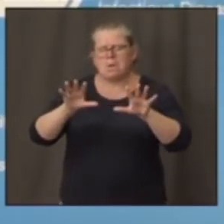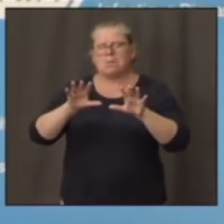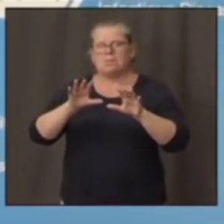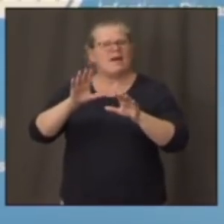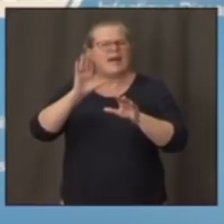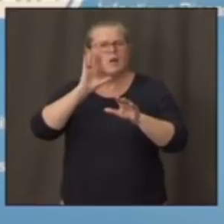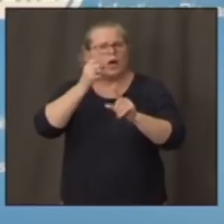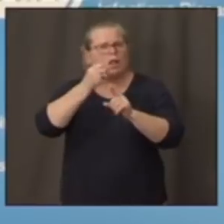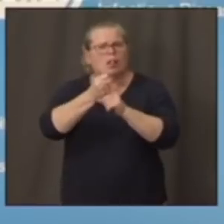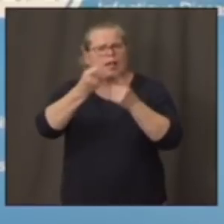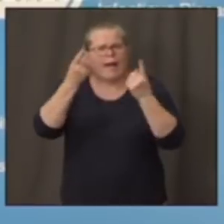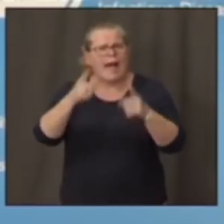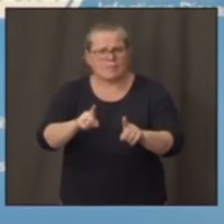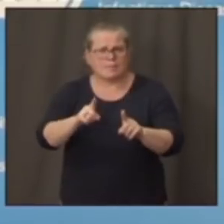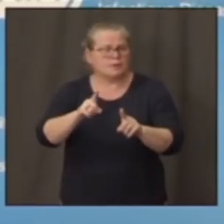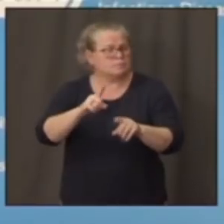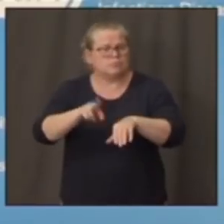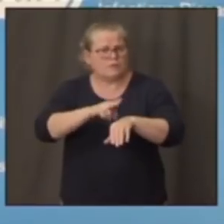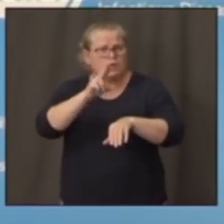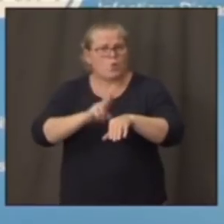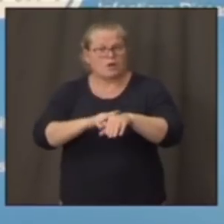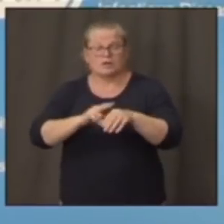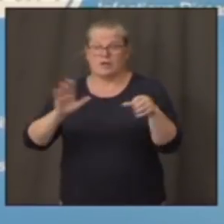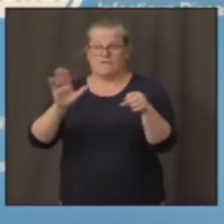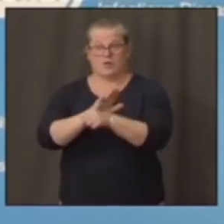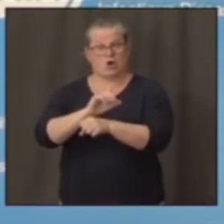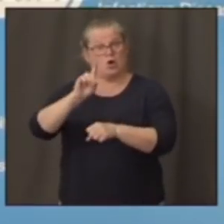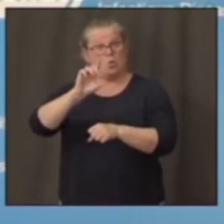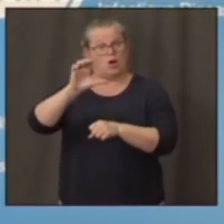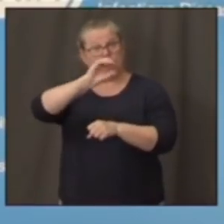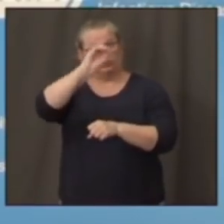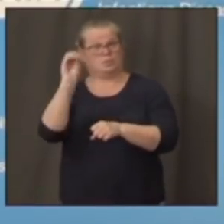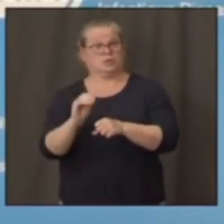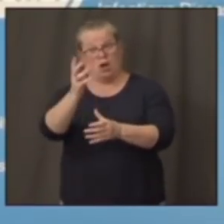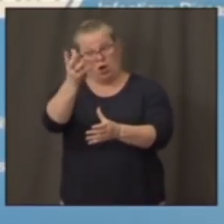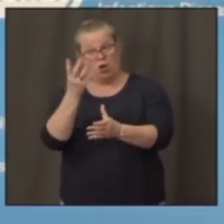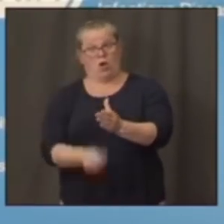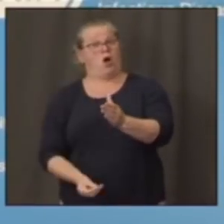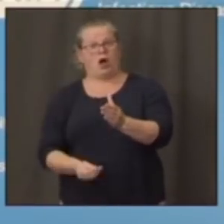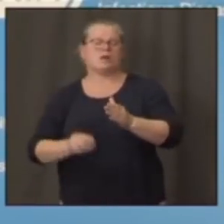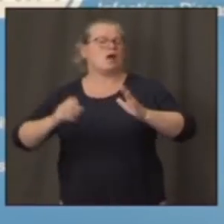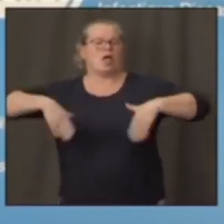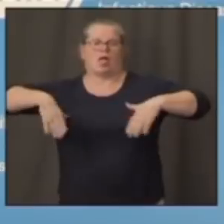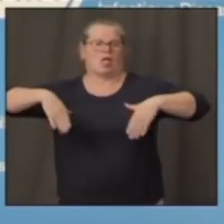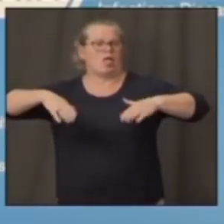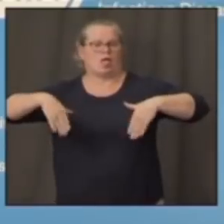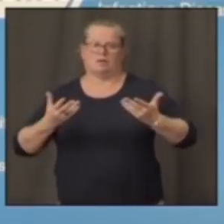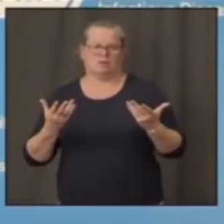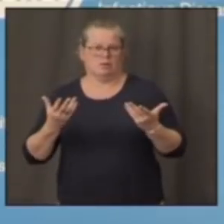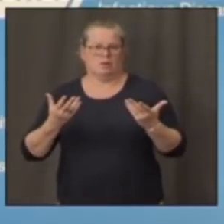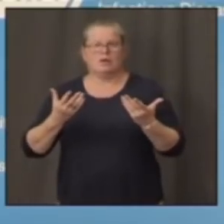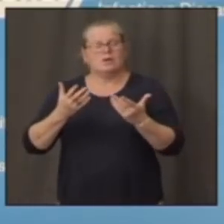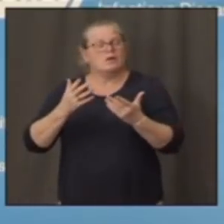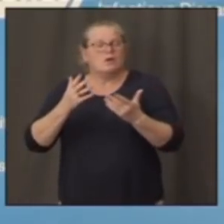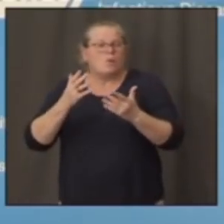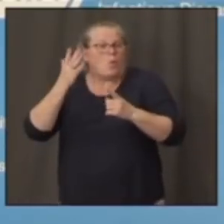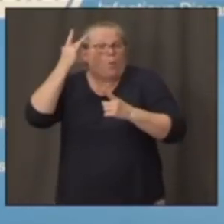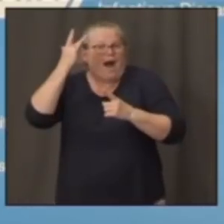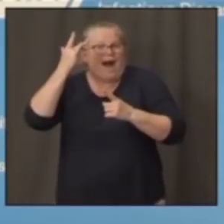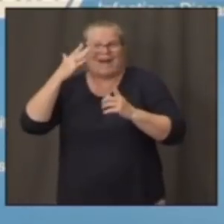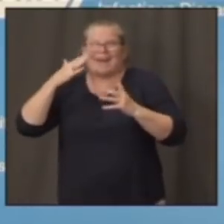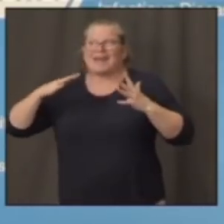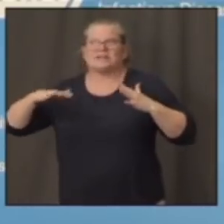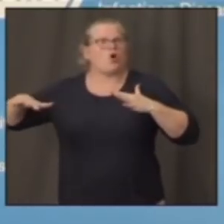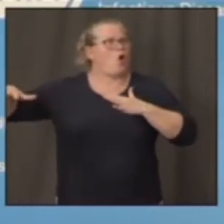it's not going to completely be eradicated from the state of Connecticut for the simple reason that it's all around